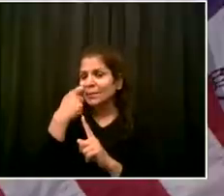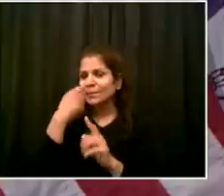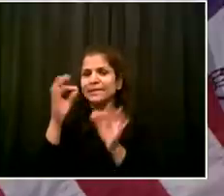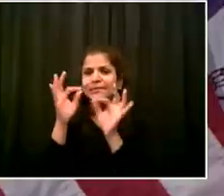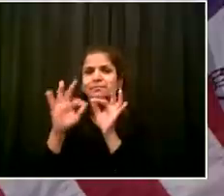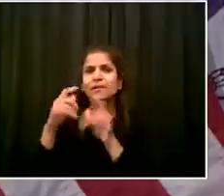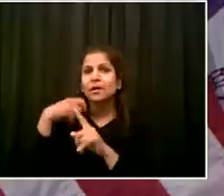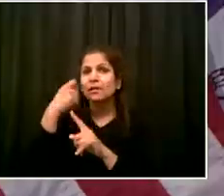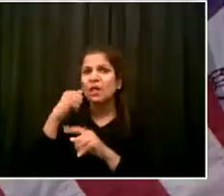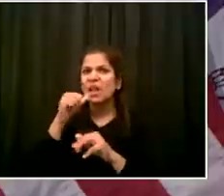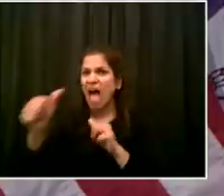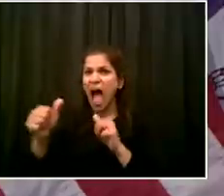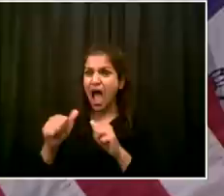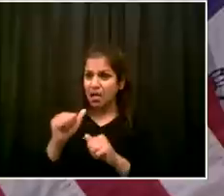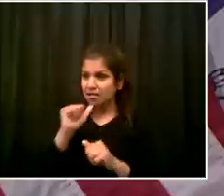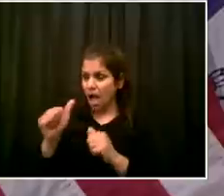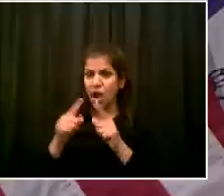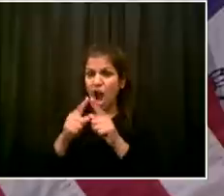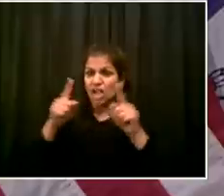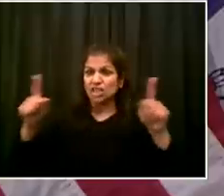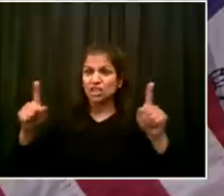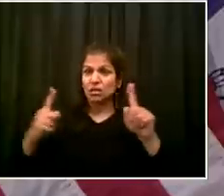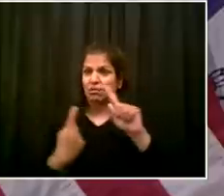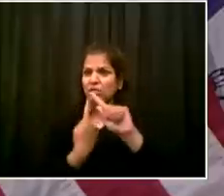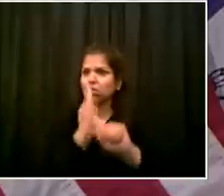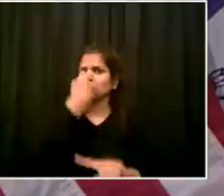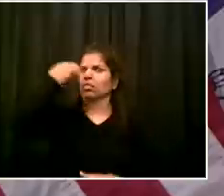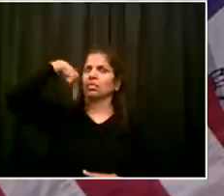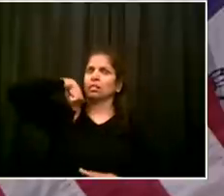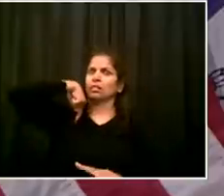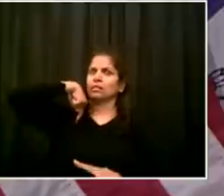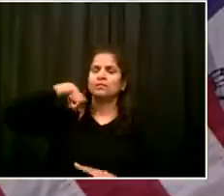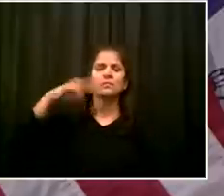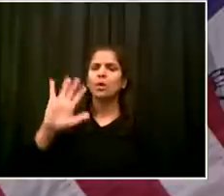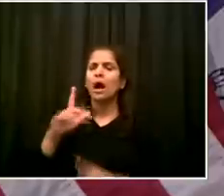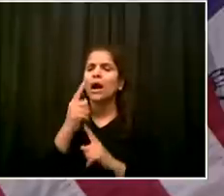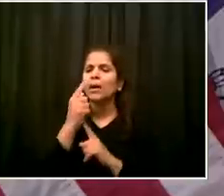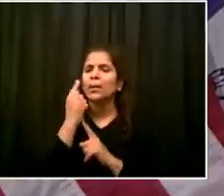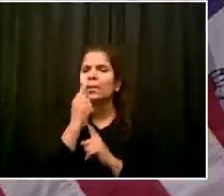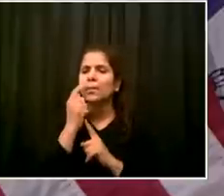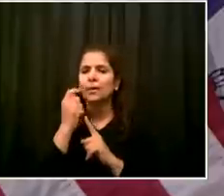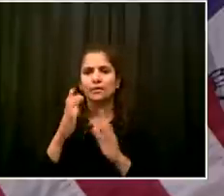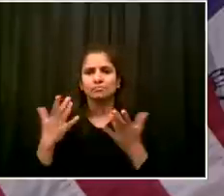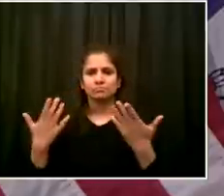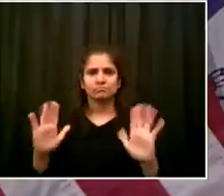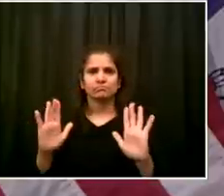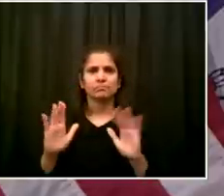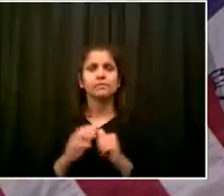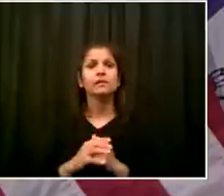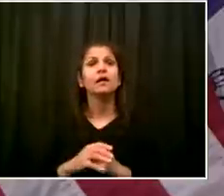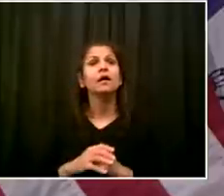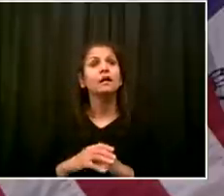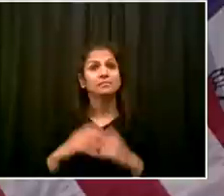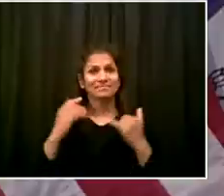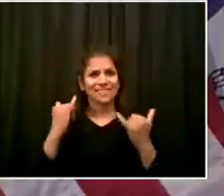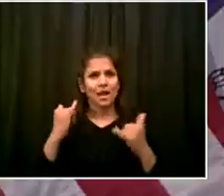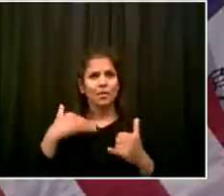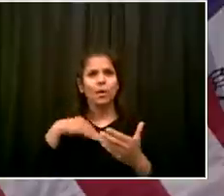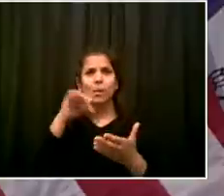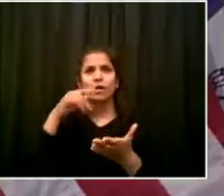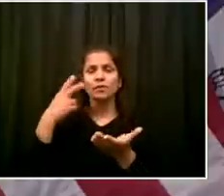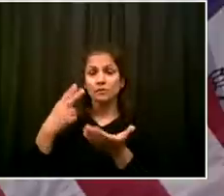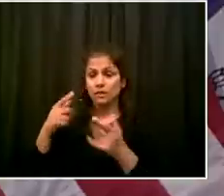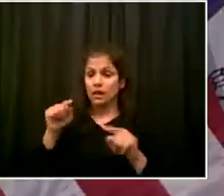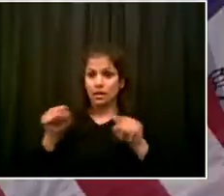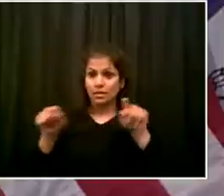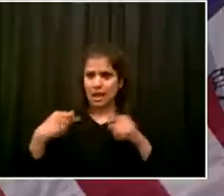still need to have some test kits of the other kind so we can maximize our options. But more and more, it will be the self swab